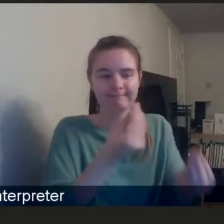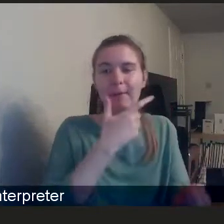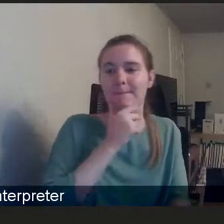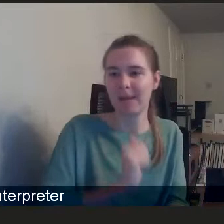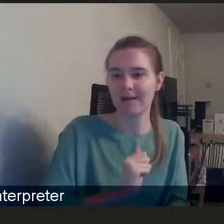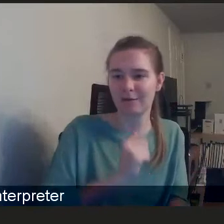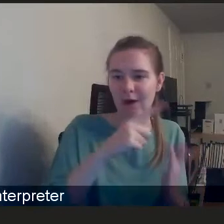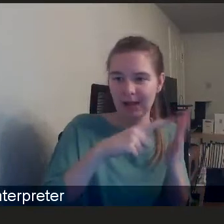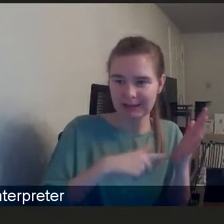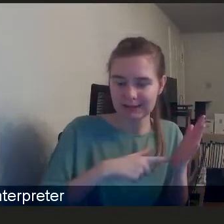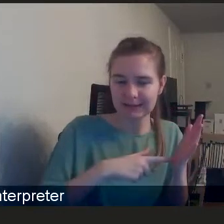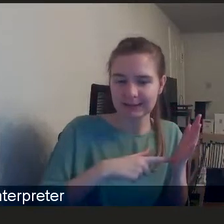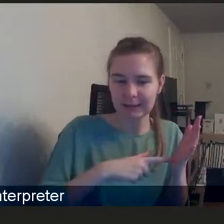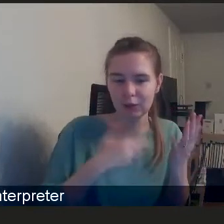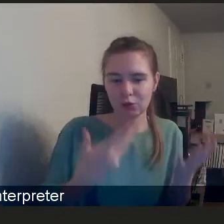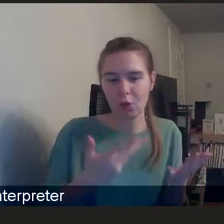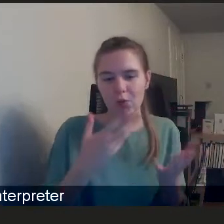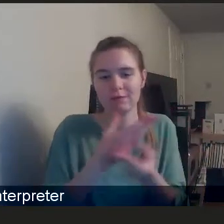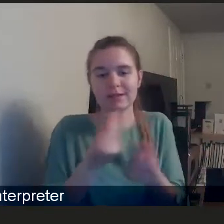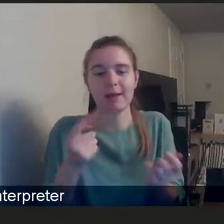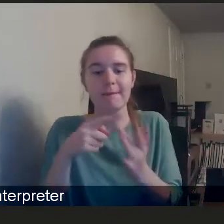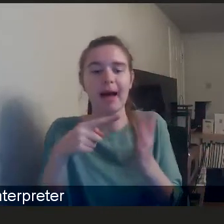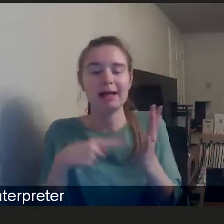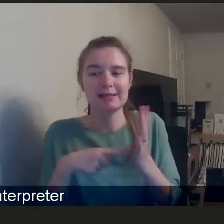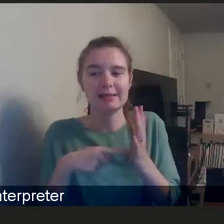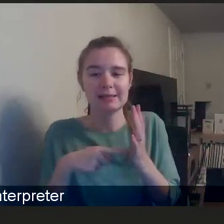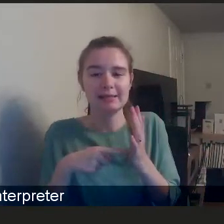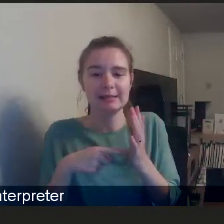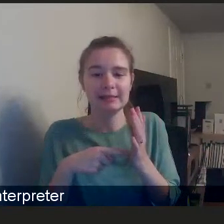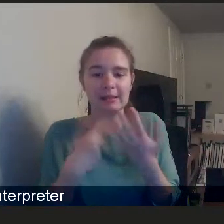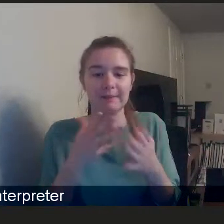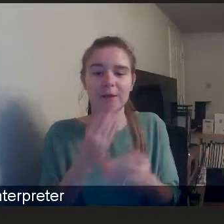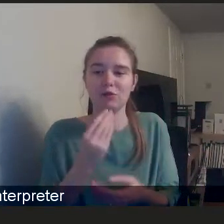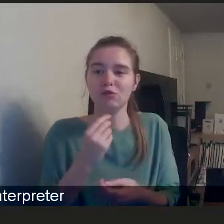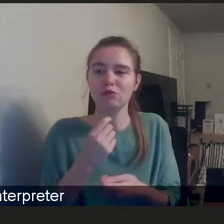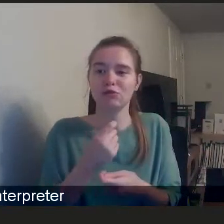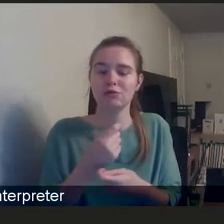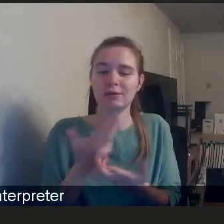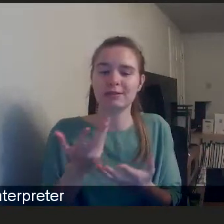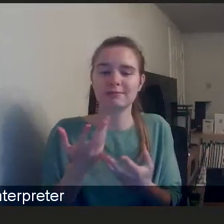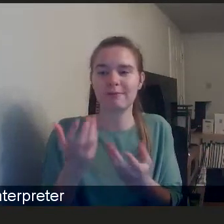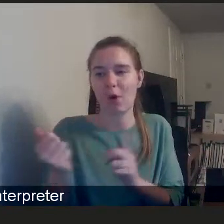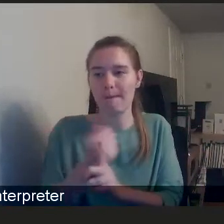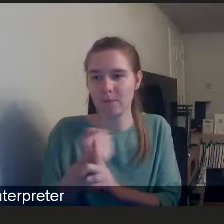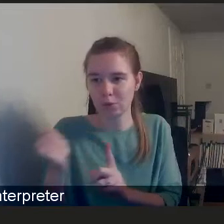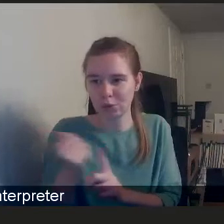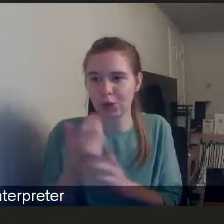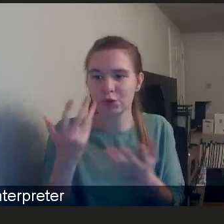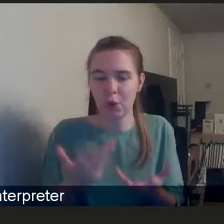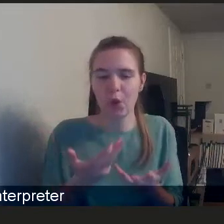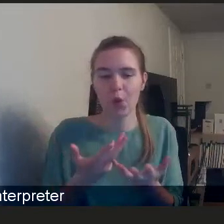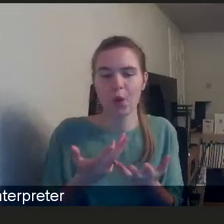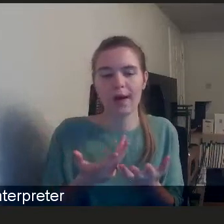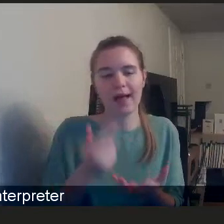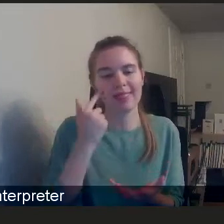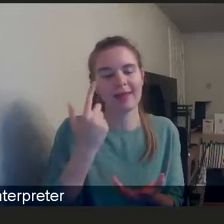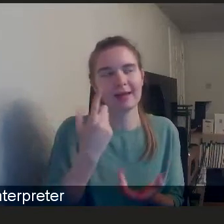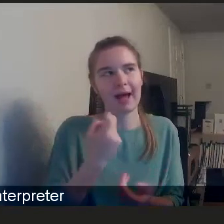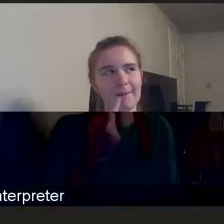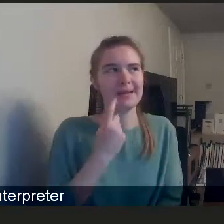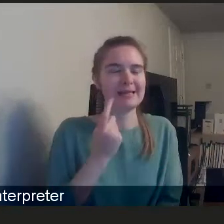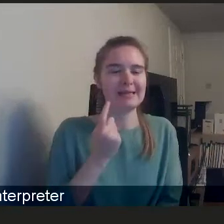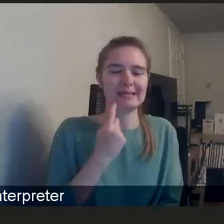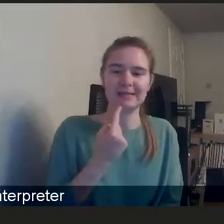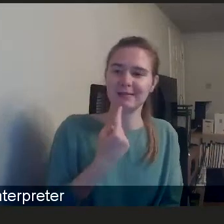and for some, you know, IT has actually been used, um, as a weapon of abuse. Yeah. So, you know, I think it can be very easy to